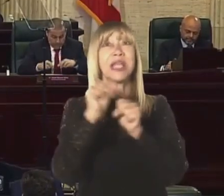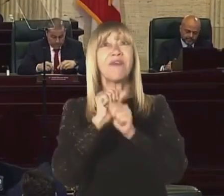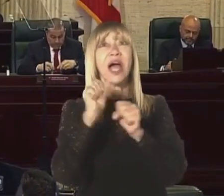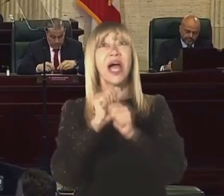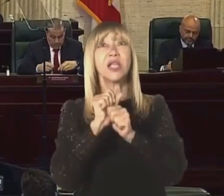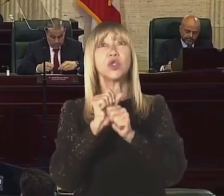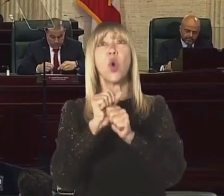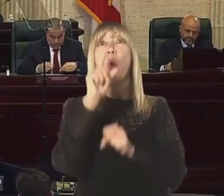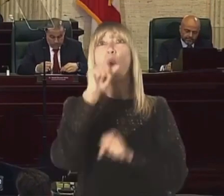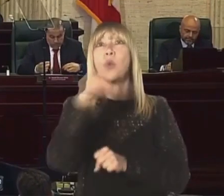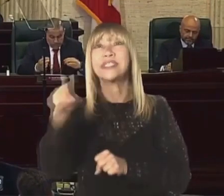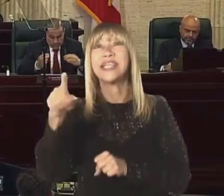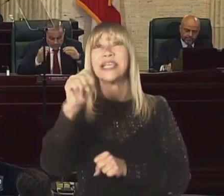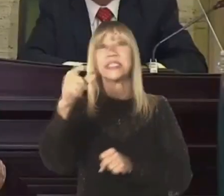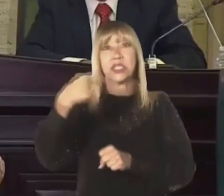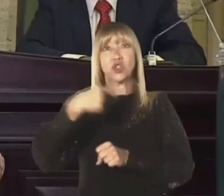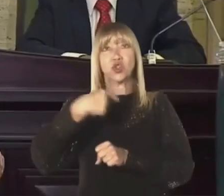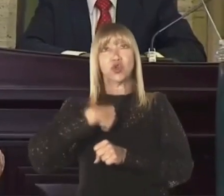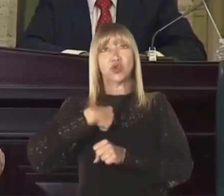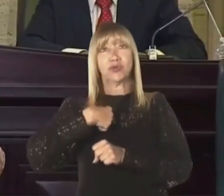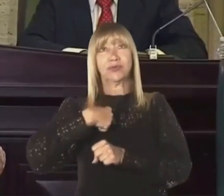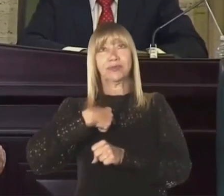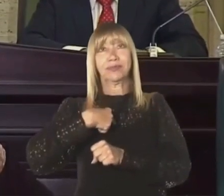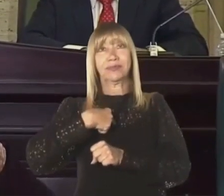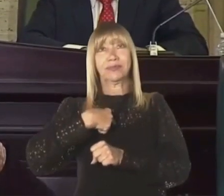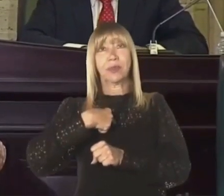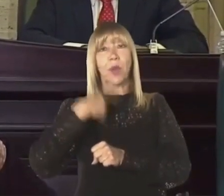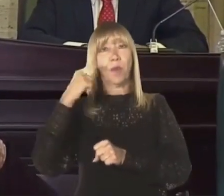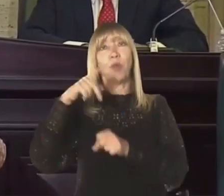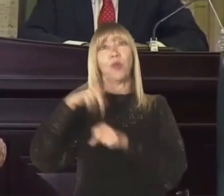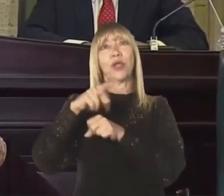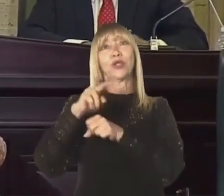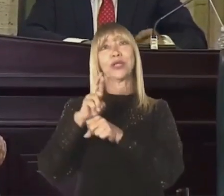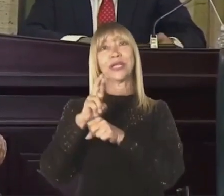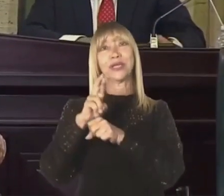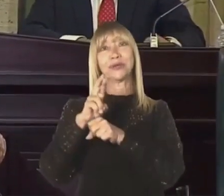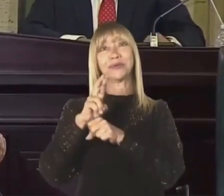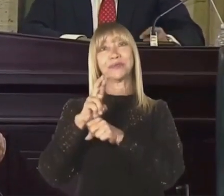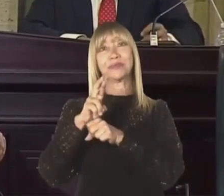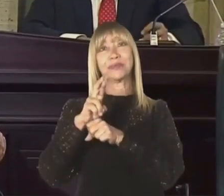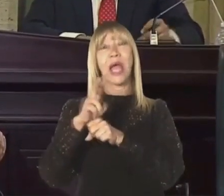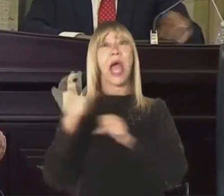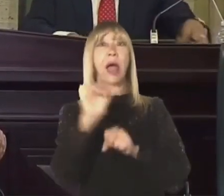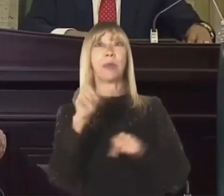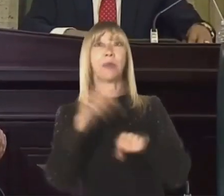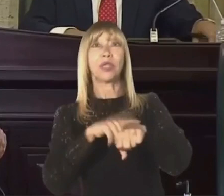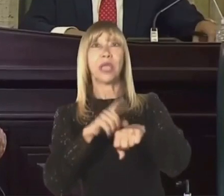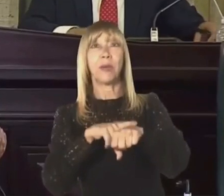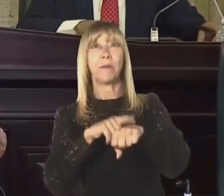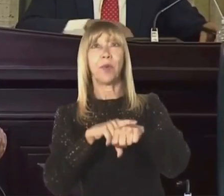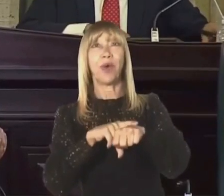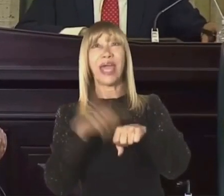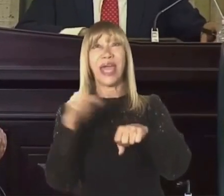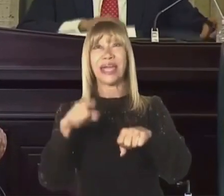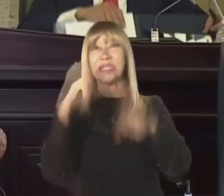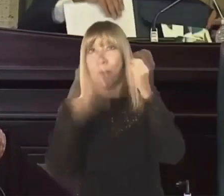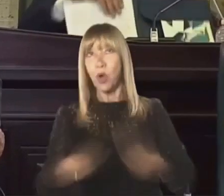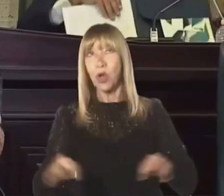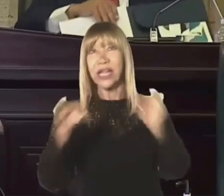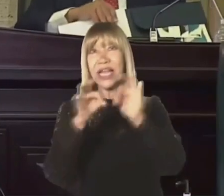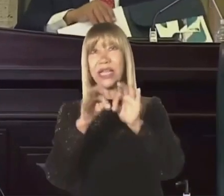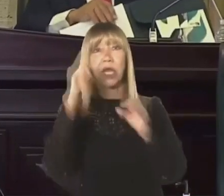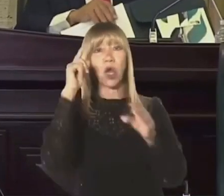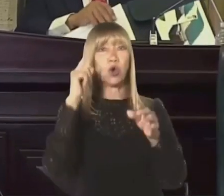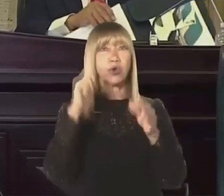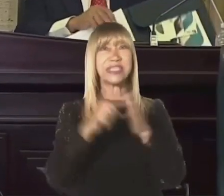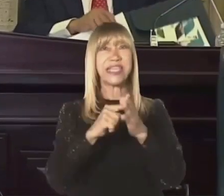million. This is the highest consolidated budget since the imposition of the Fiscal Oversight Board. Governor